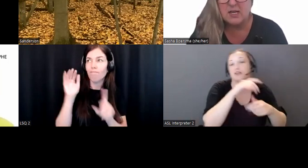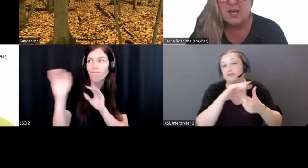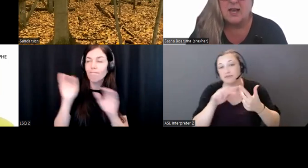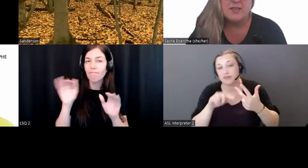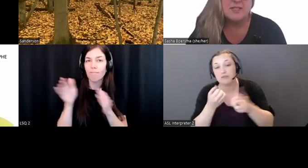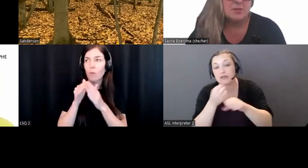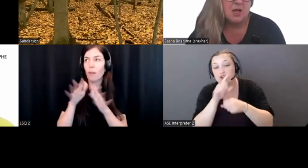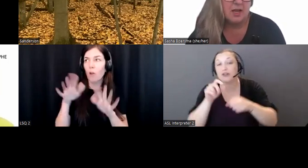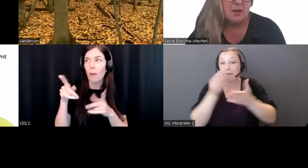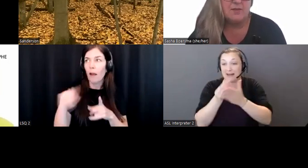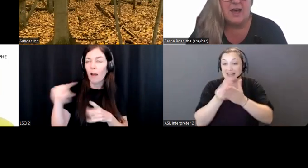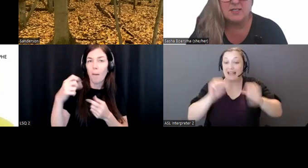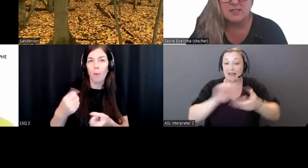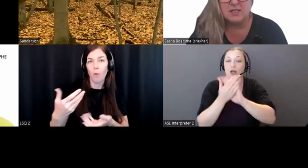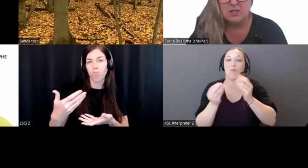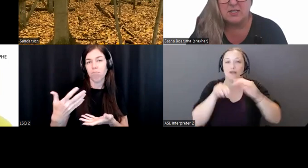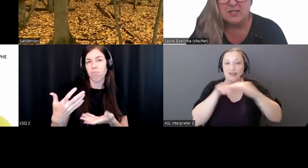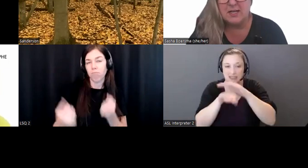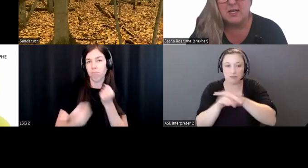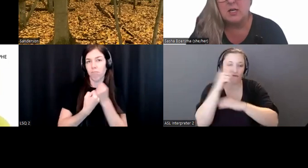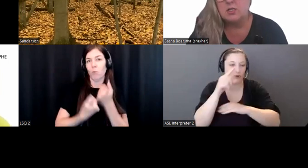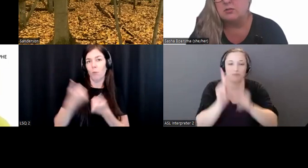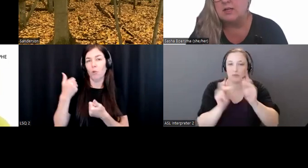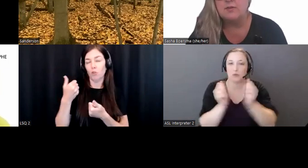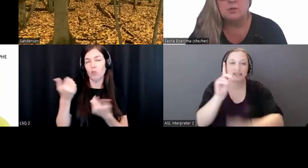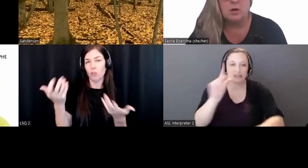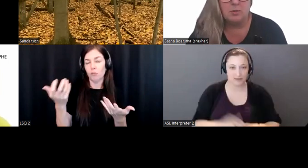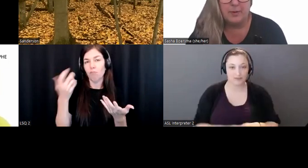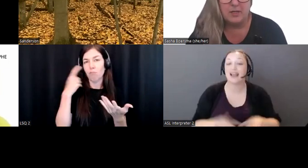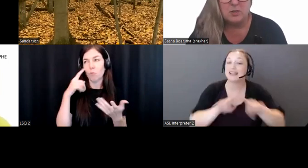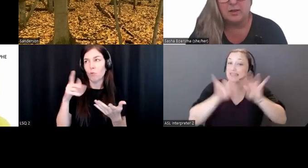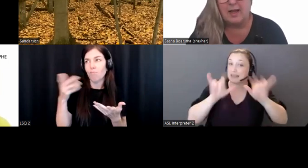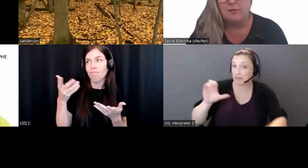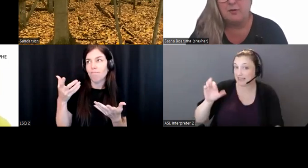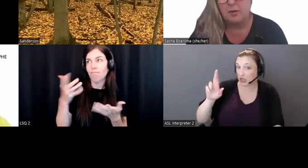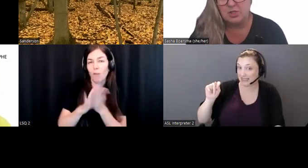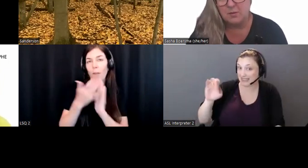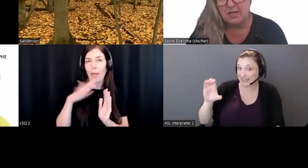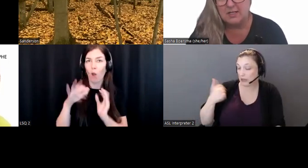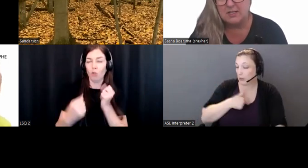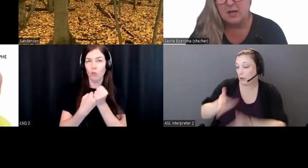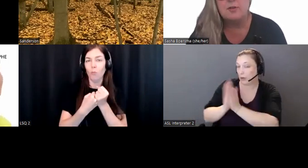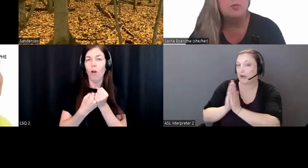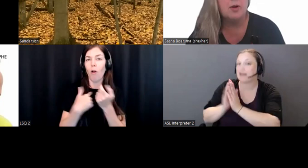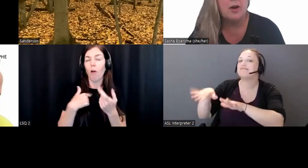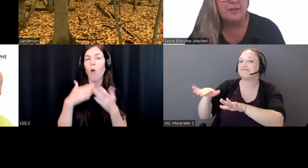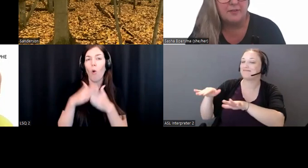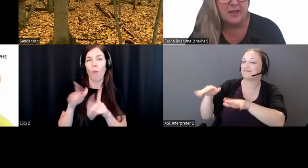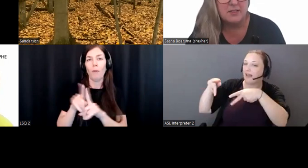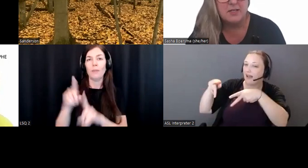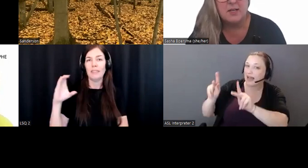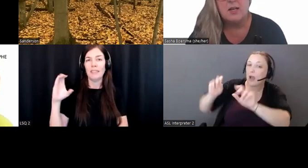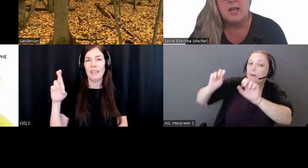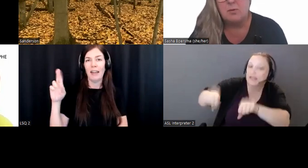At the same time, we've asked the CRTC to leave the door open to allow for opportunities of new private